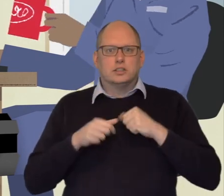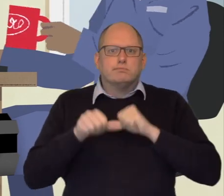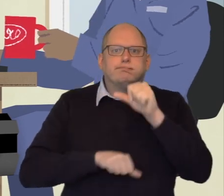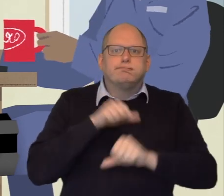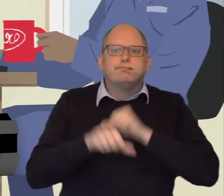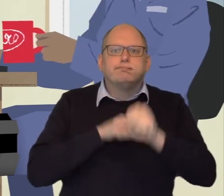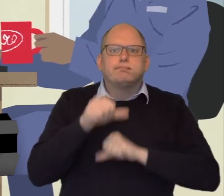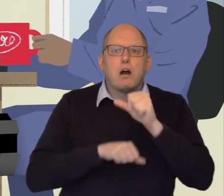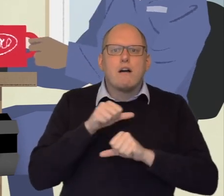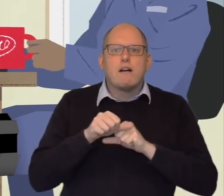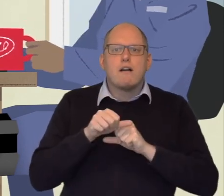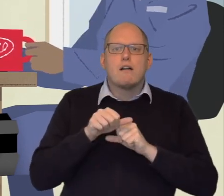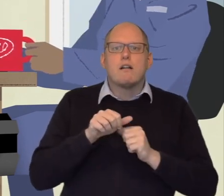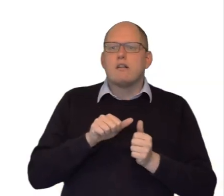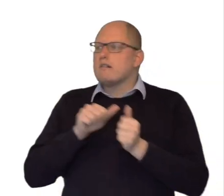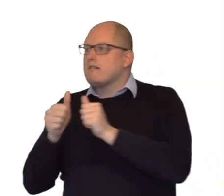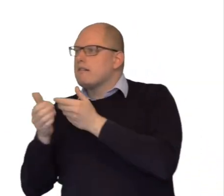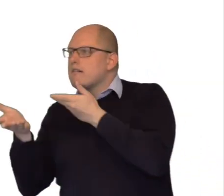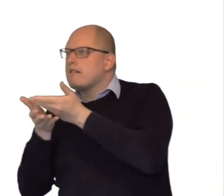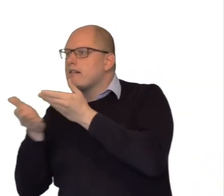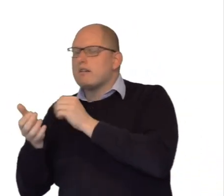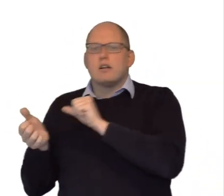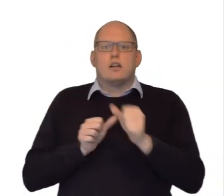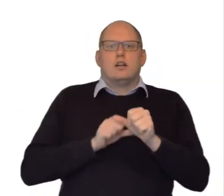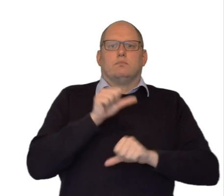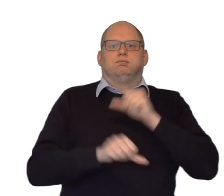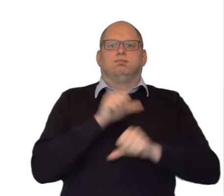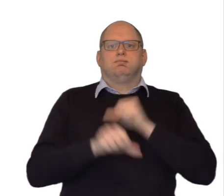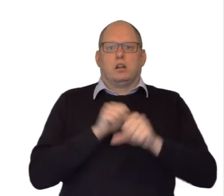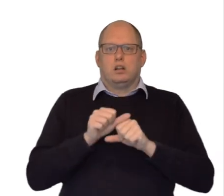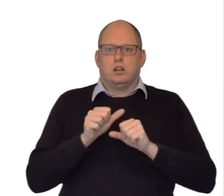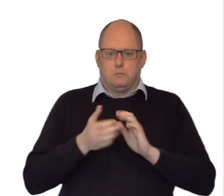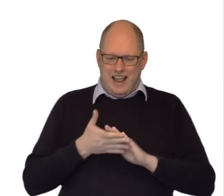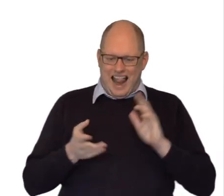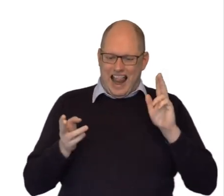routine, saving you time, stress and money.